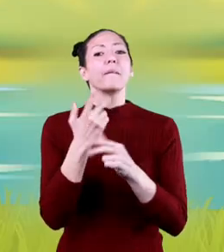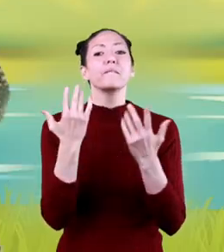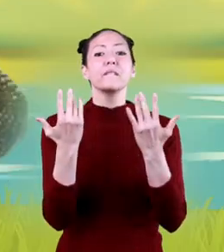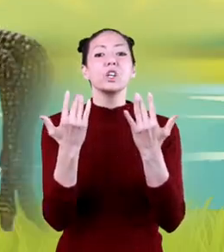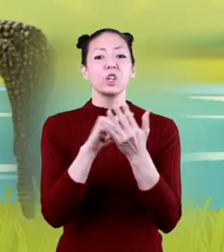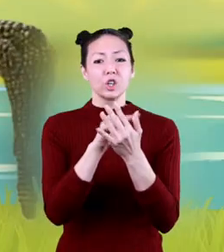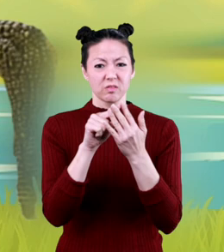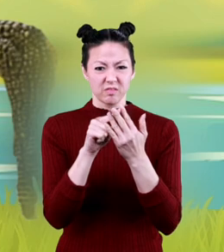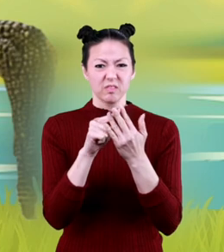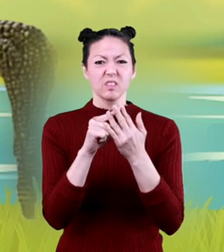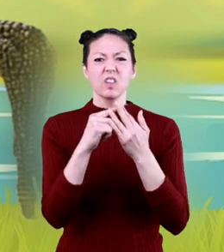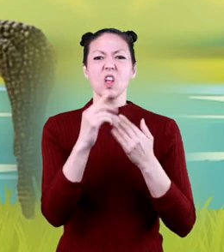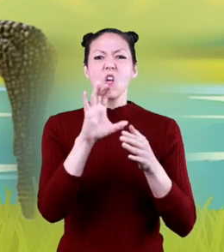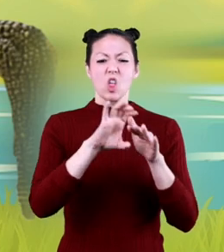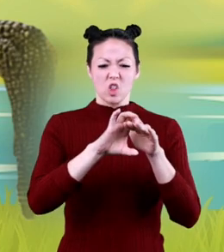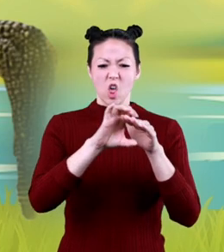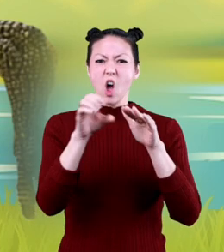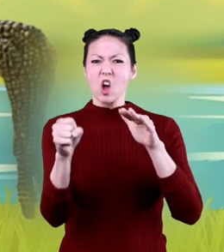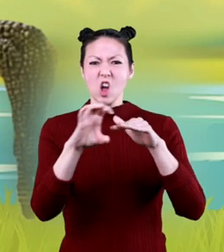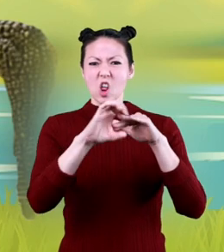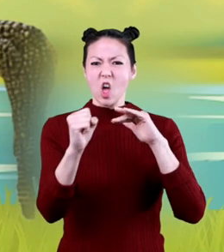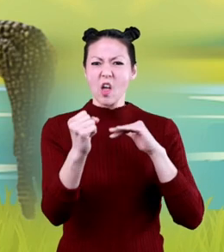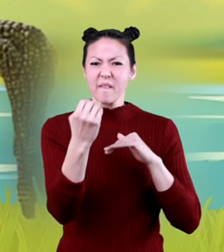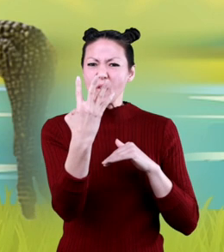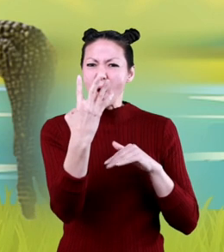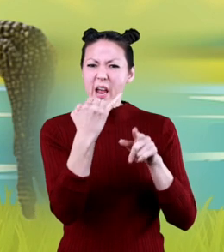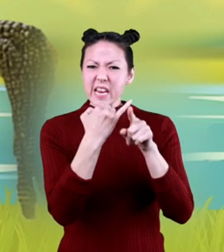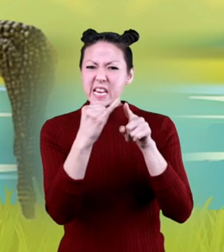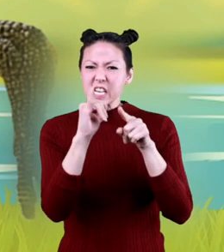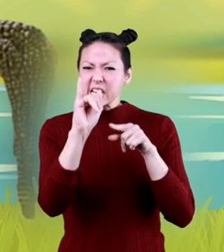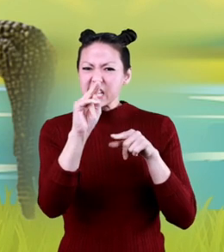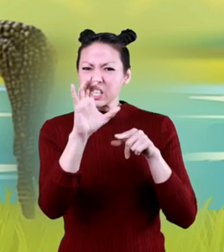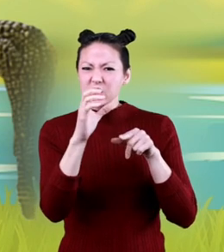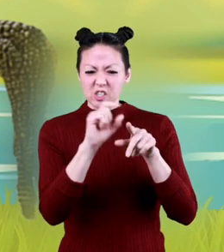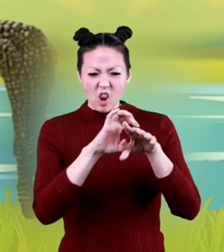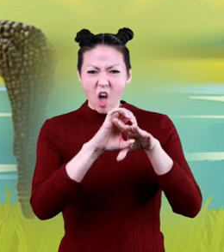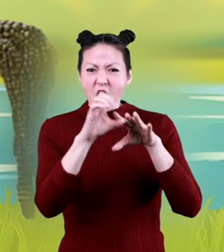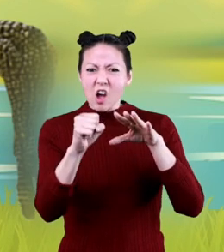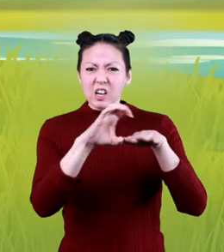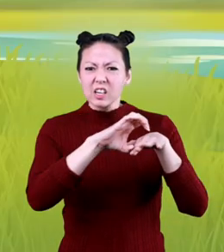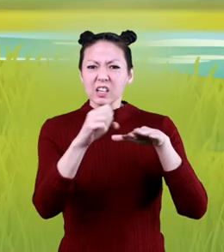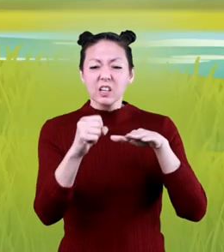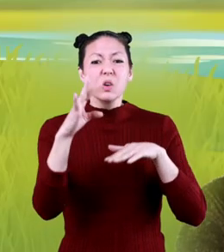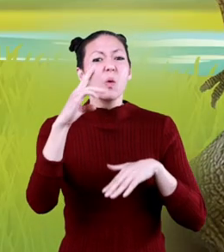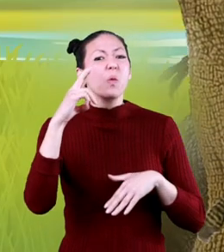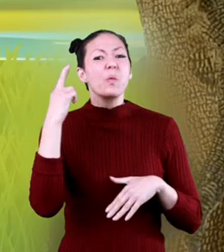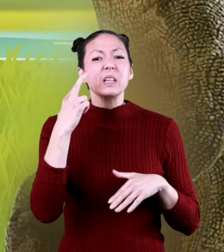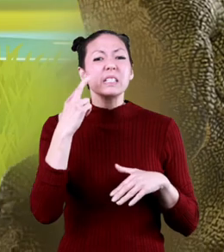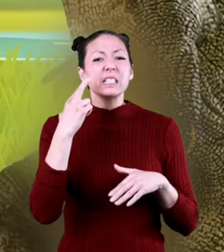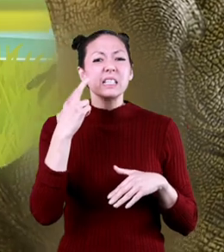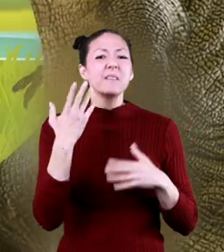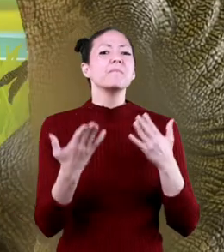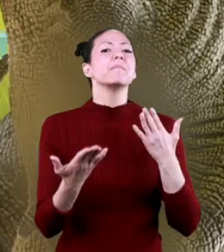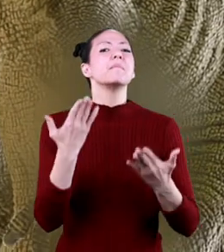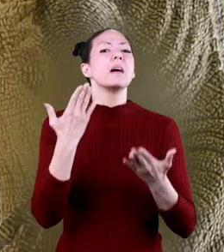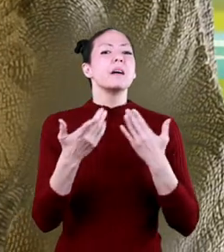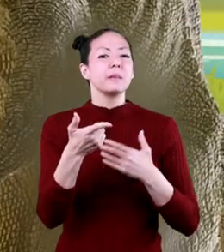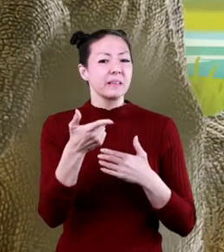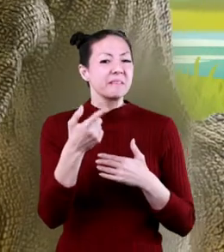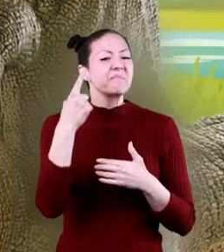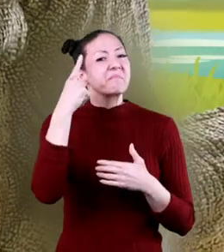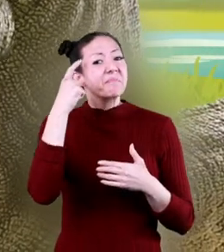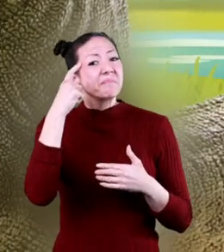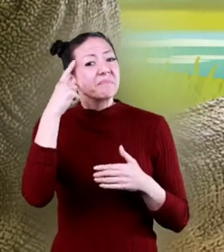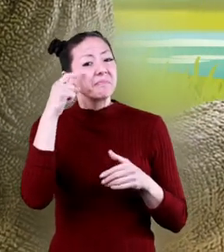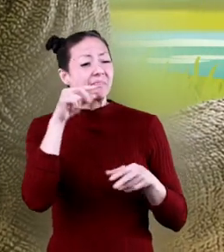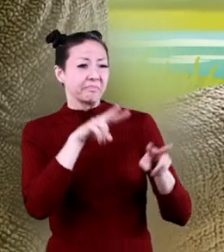and each finger had four-inch claws. The reason for these little limbs is still a